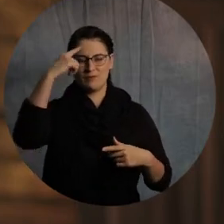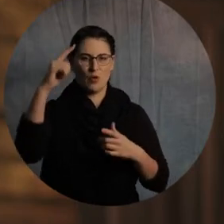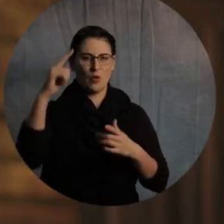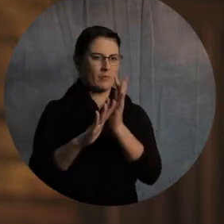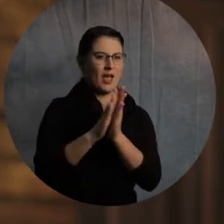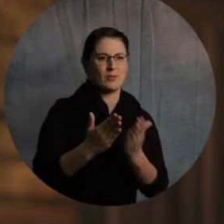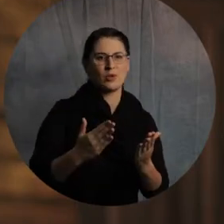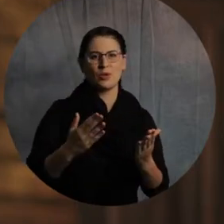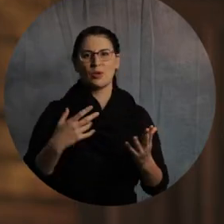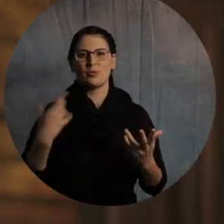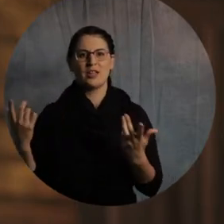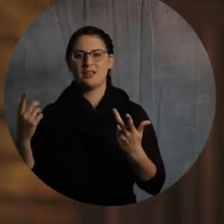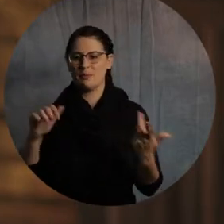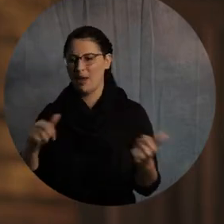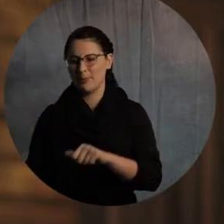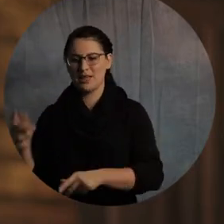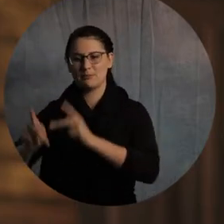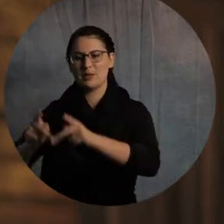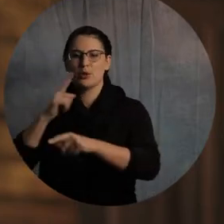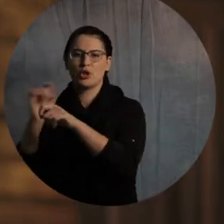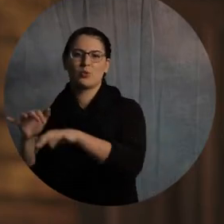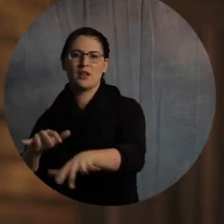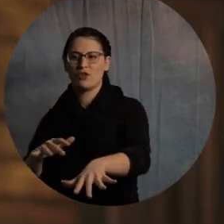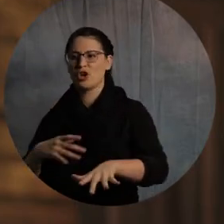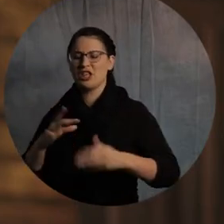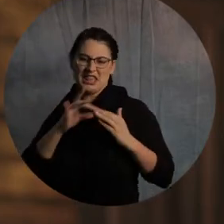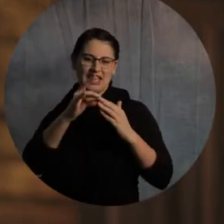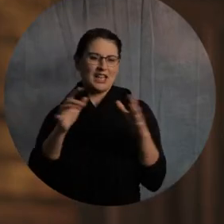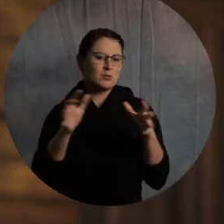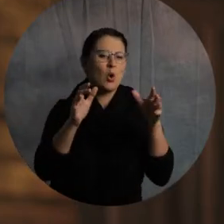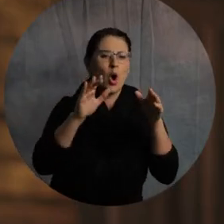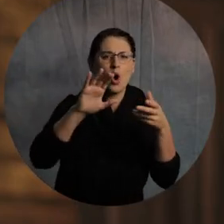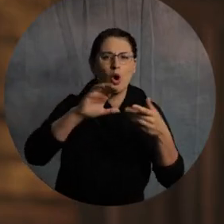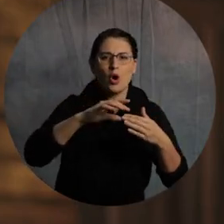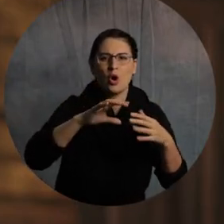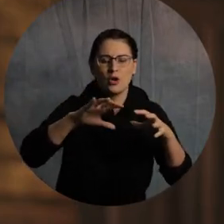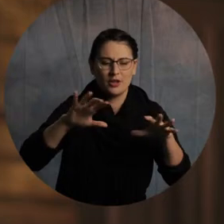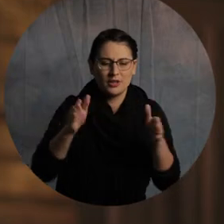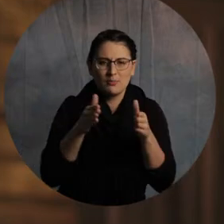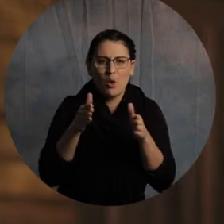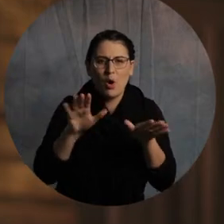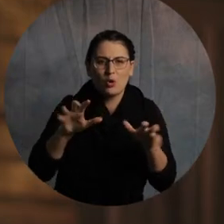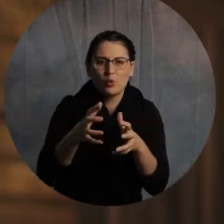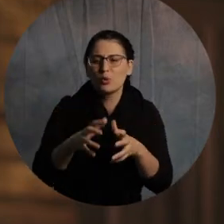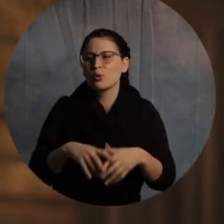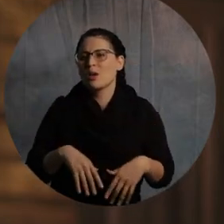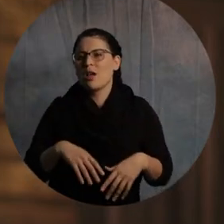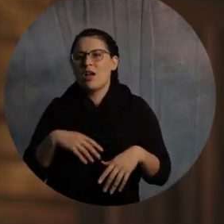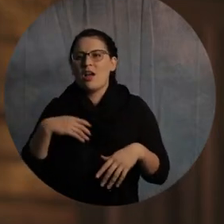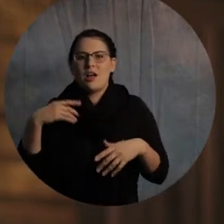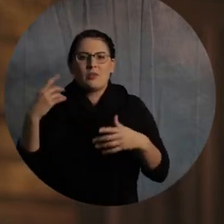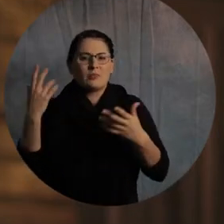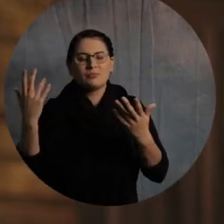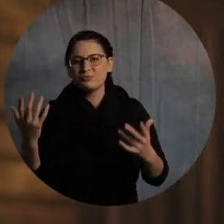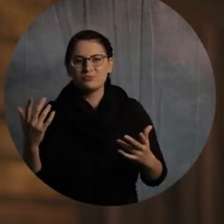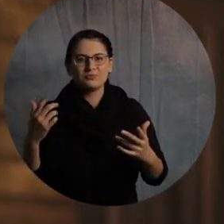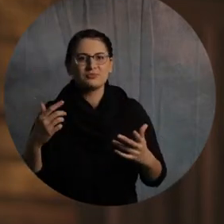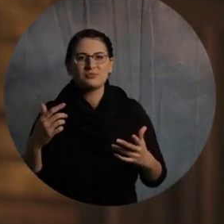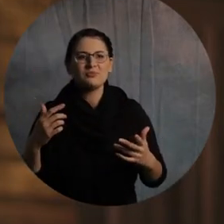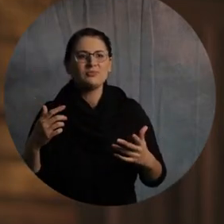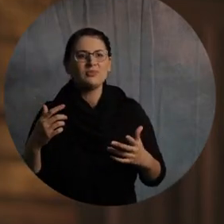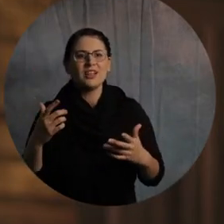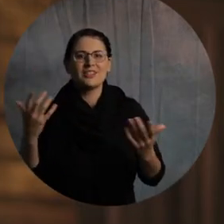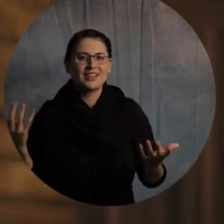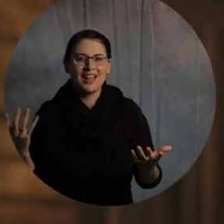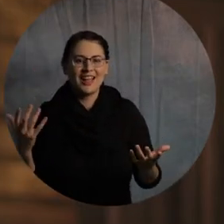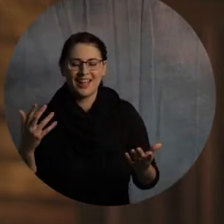river, that somehow you're not making an impact for Jesus. You know what mean? And I've been guilty of creating that culture. And